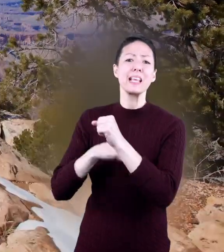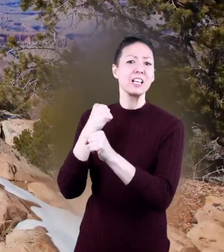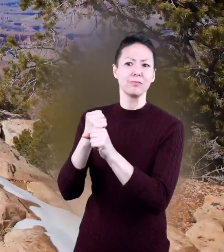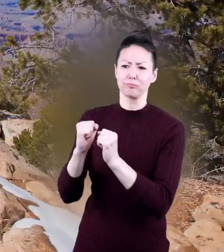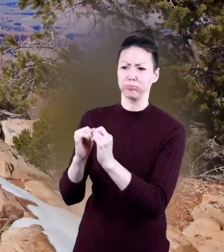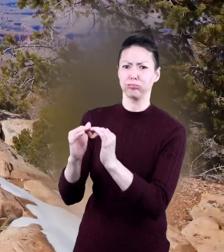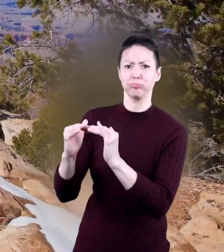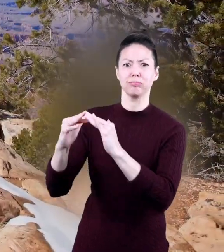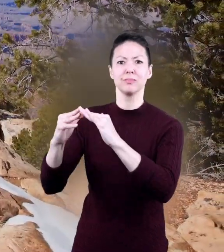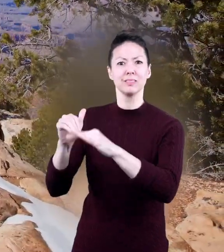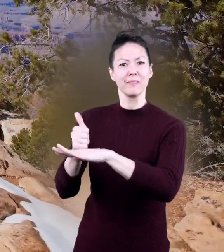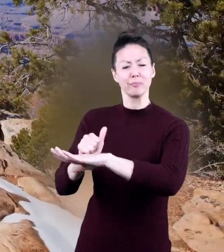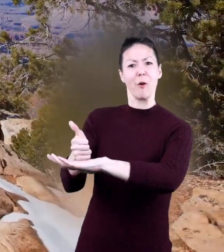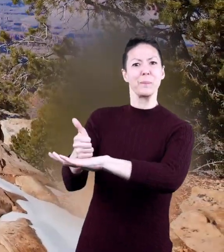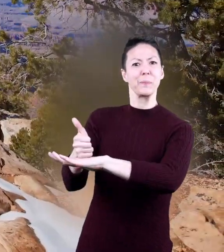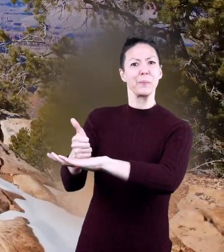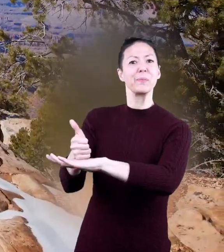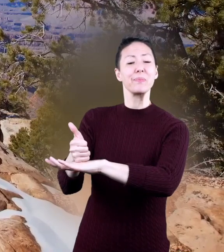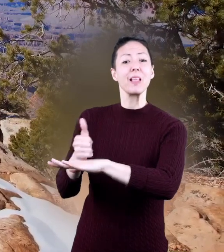millions of years to form.